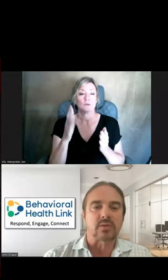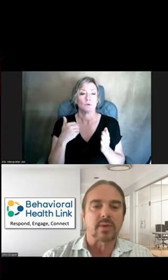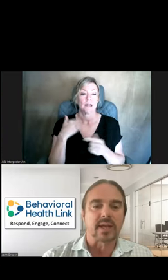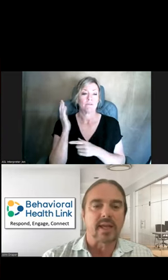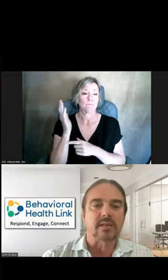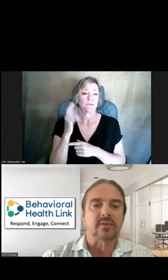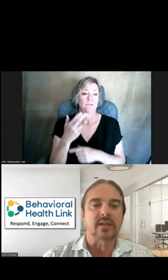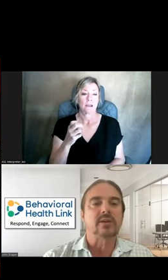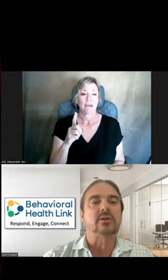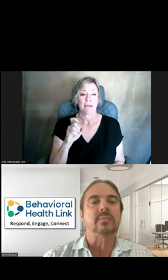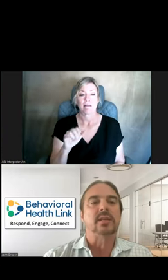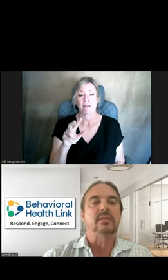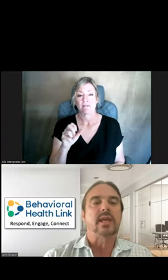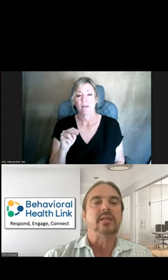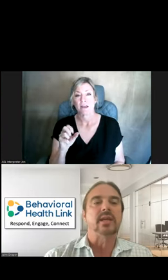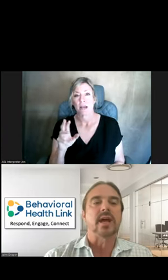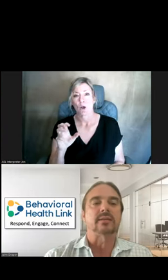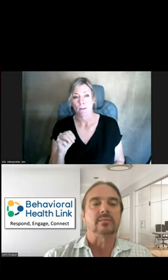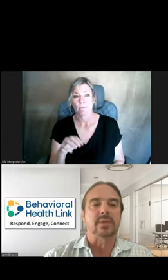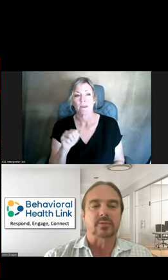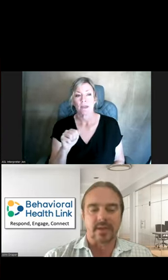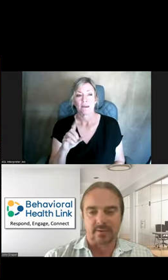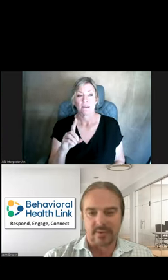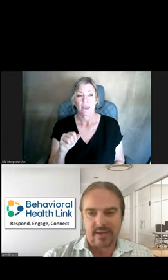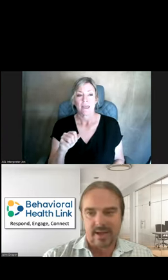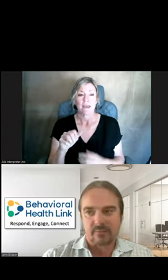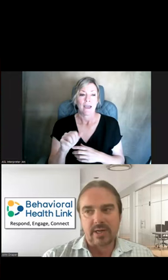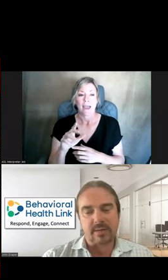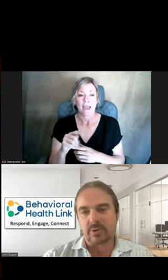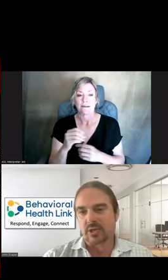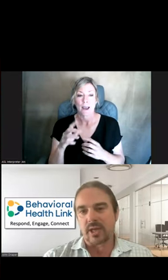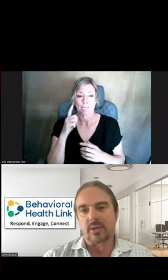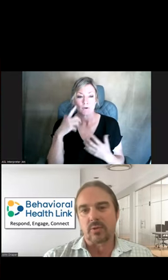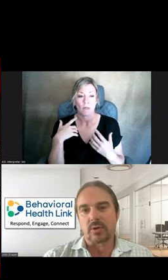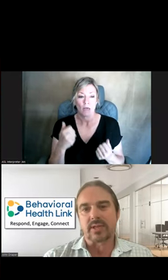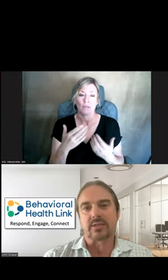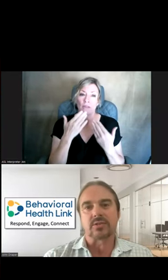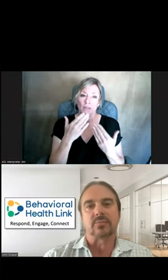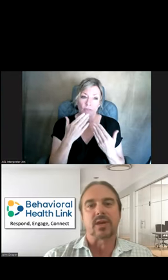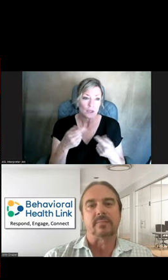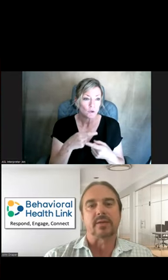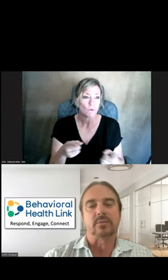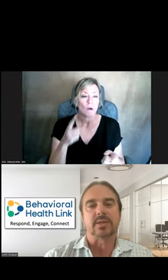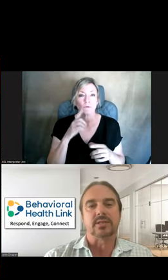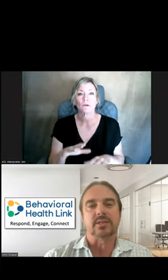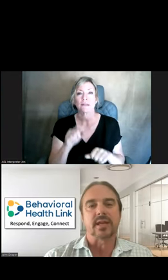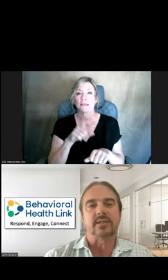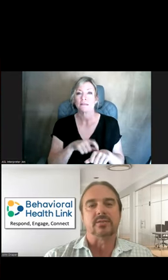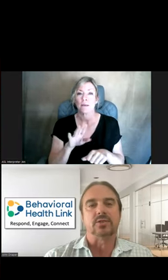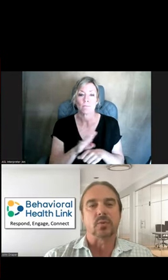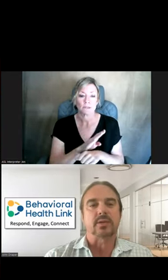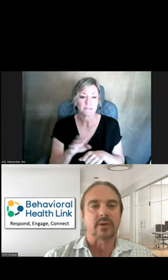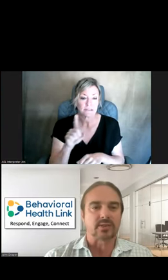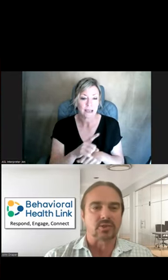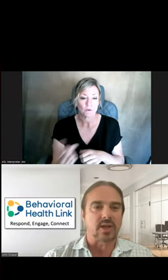presentation by Haley Van Erem, the ADA Act and Mental Health. Really appreciate you all taking some time out of your busy day